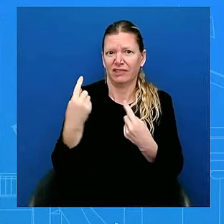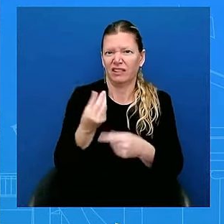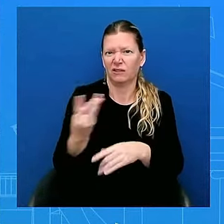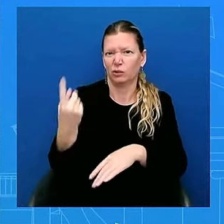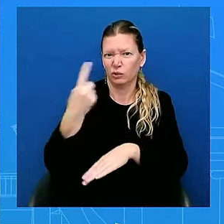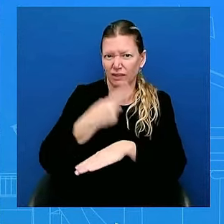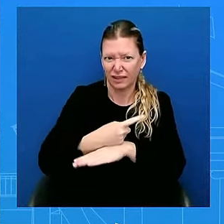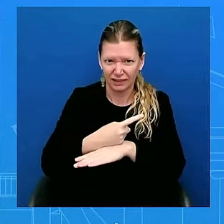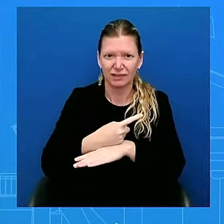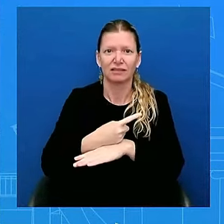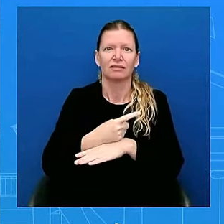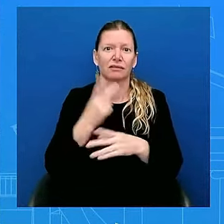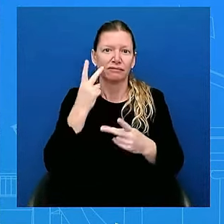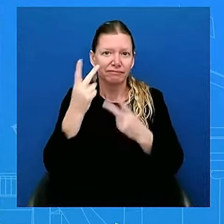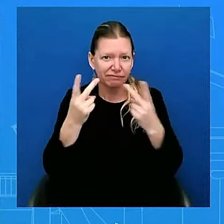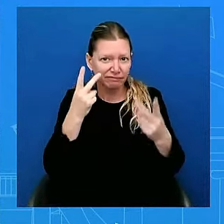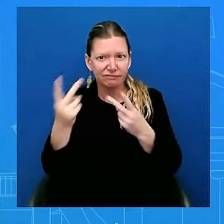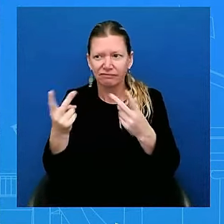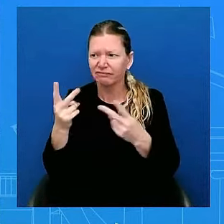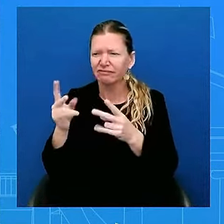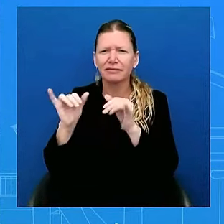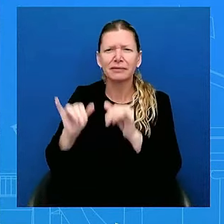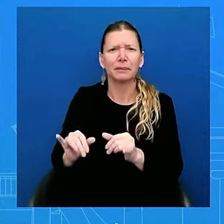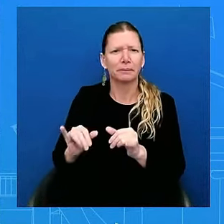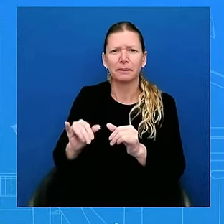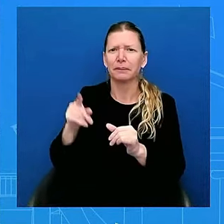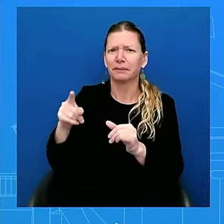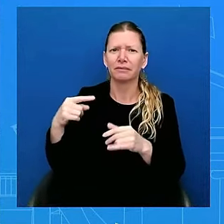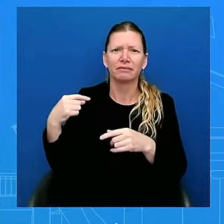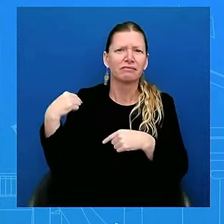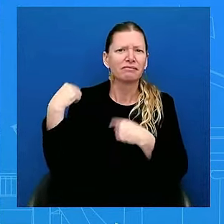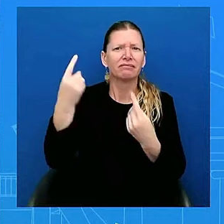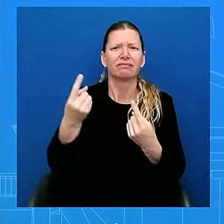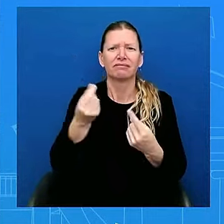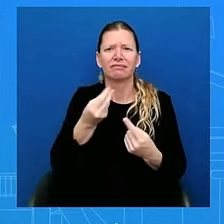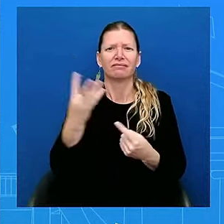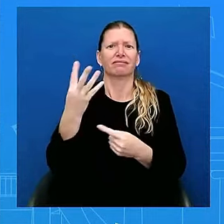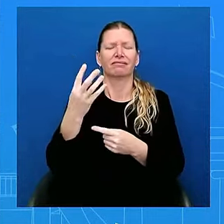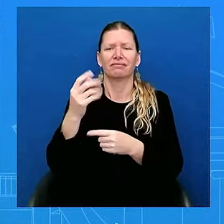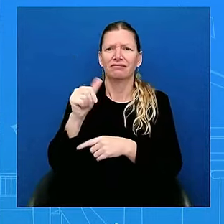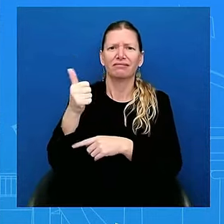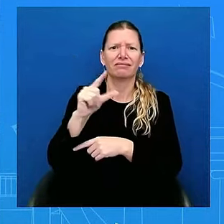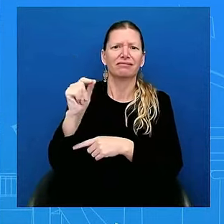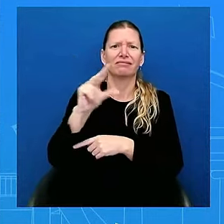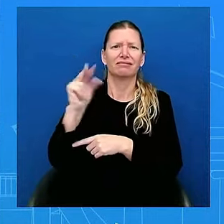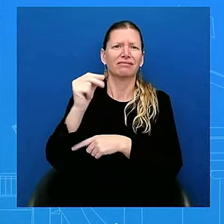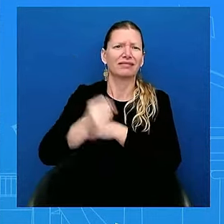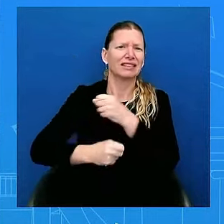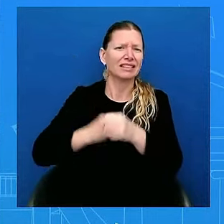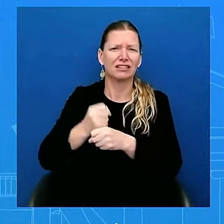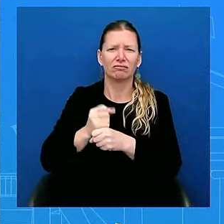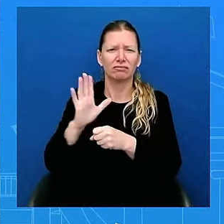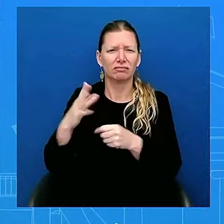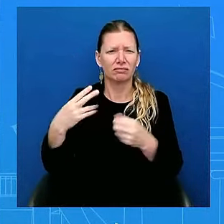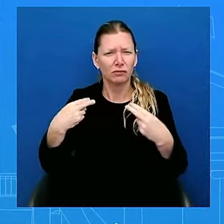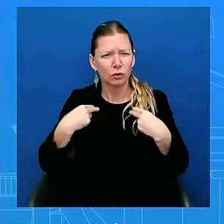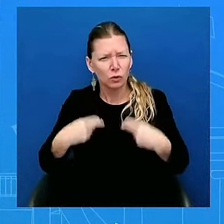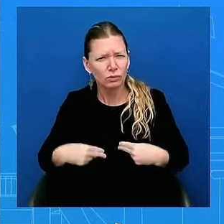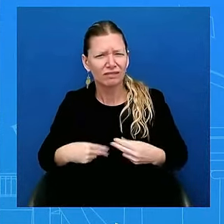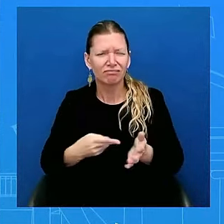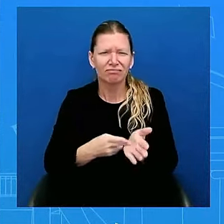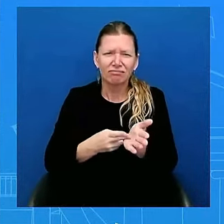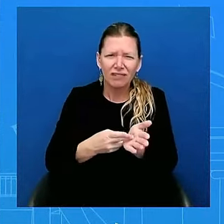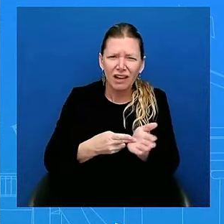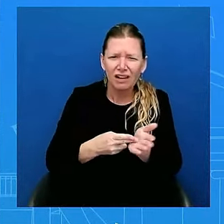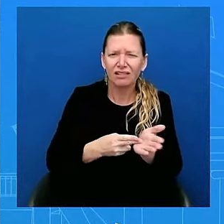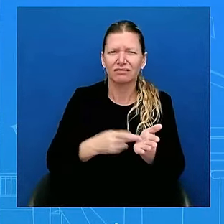decency, patriotism, a good man who puts the American people ahead of himself. As the